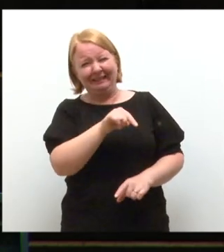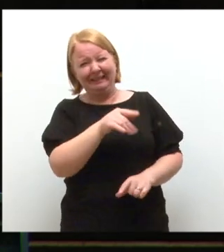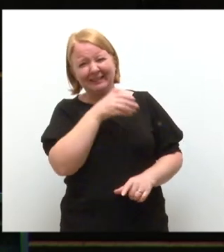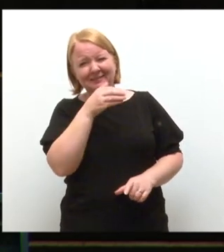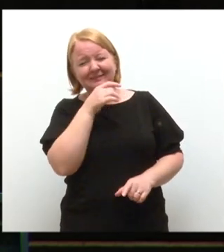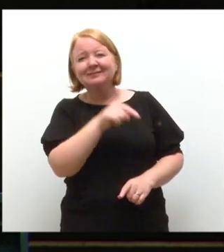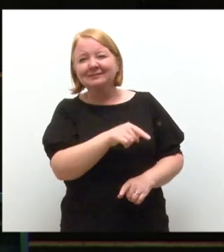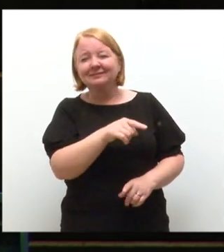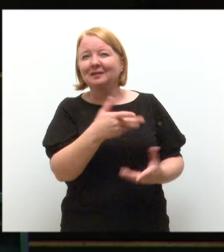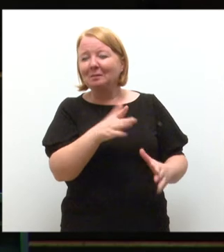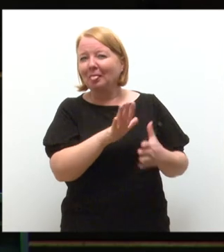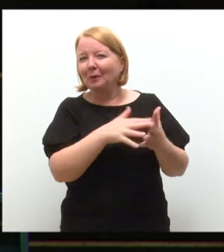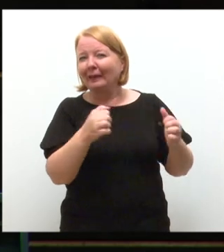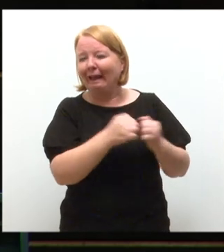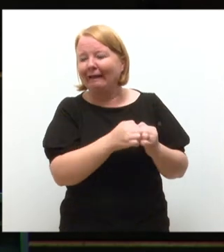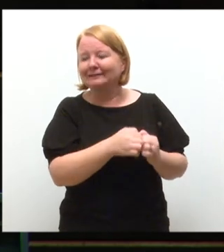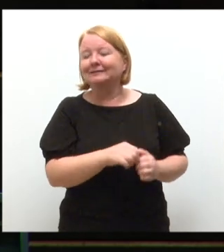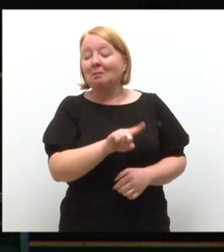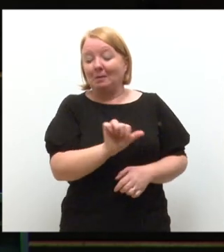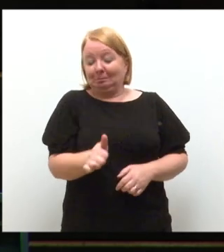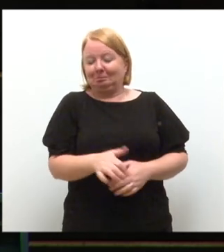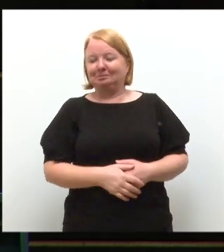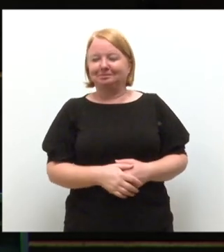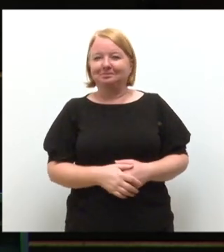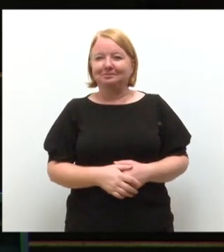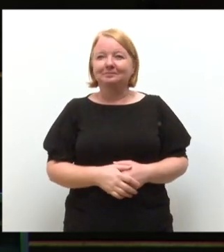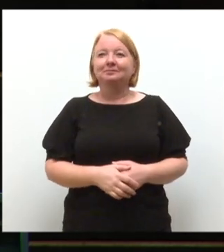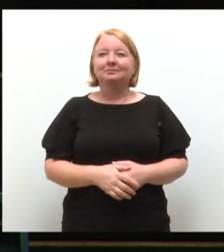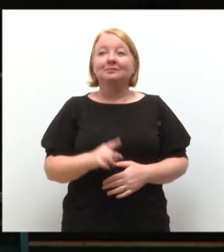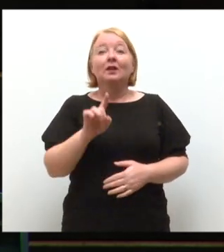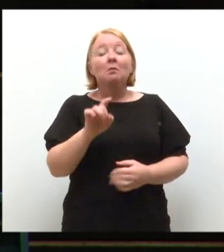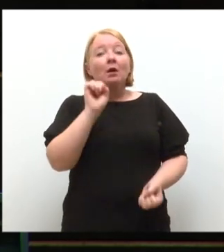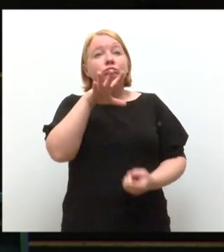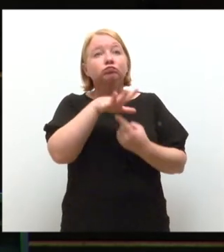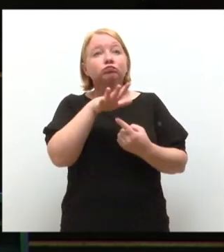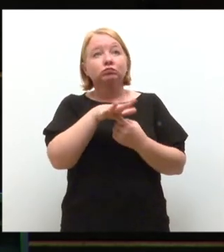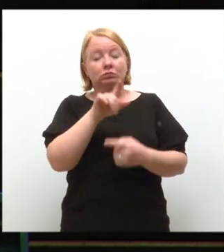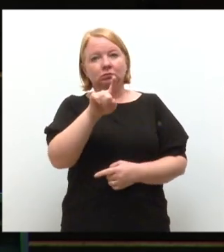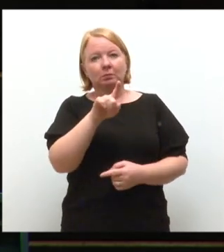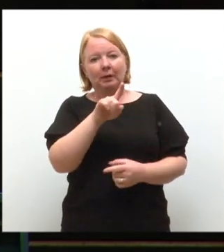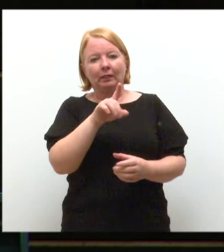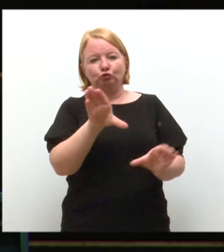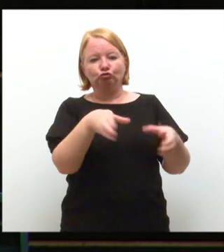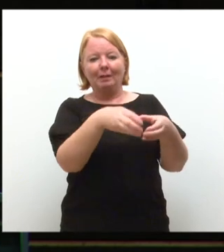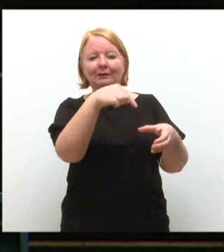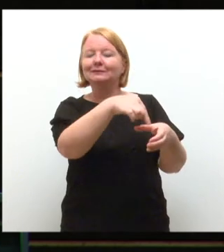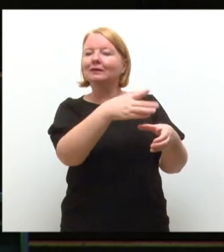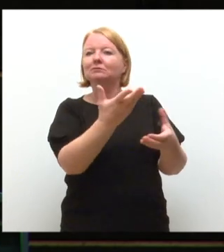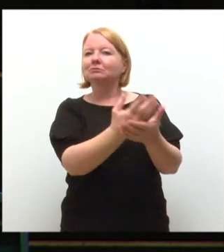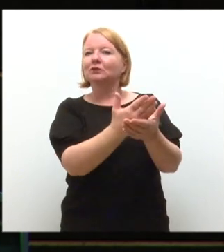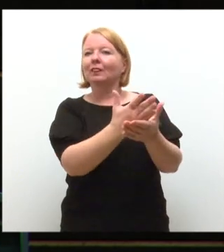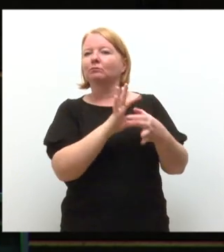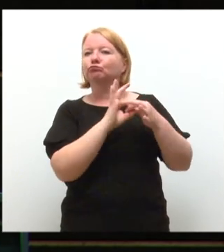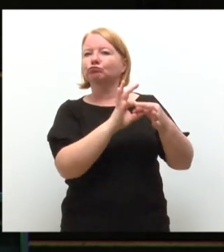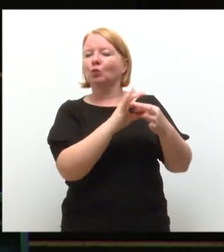already over the weekend. It is important to say that the chaplaincy does not associate itself with any